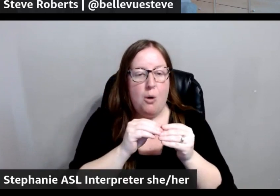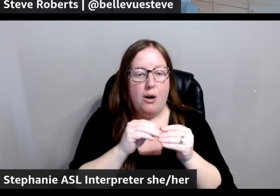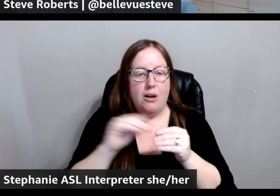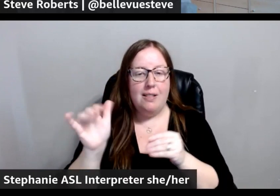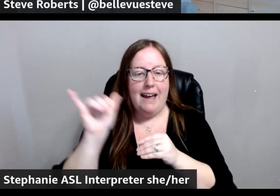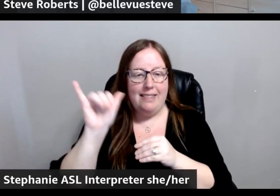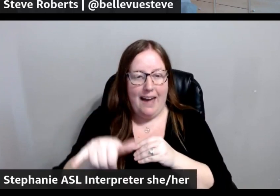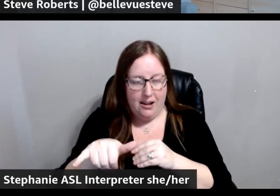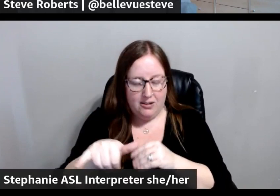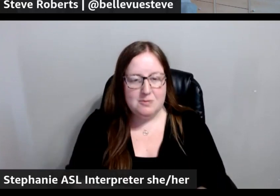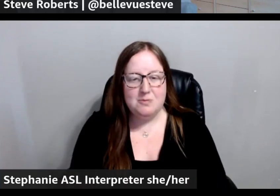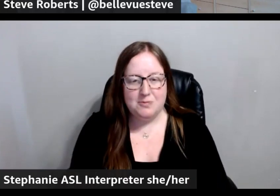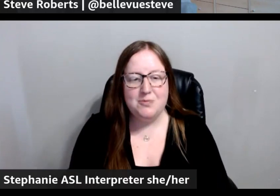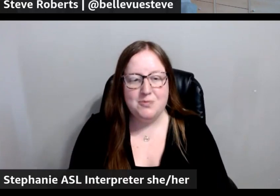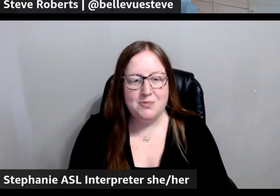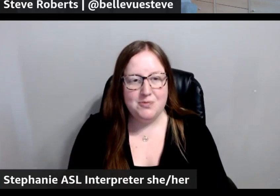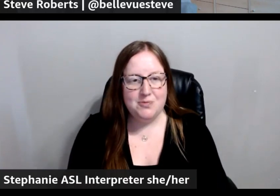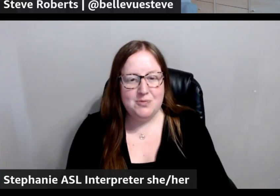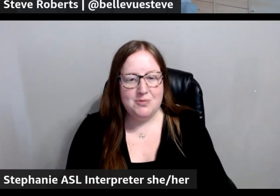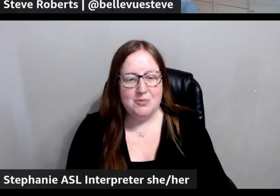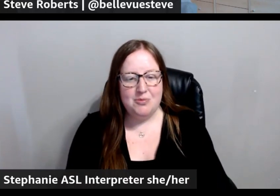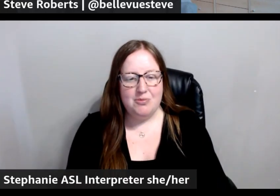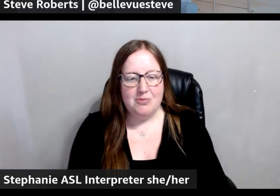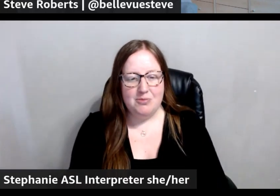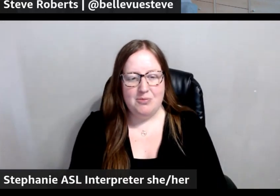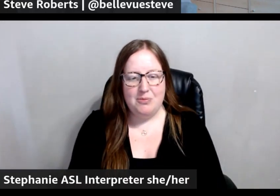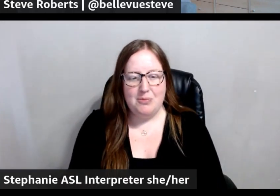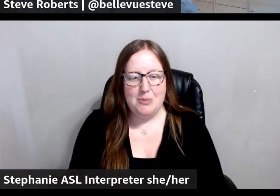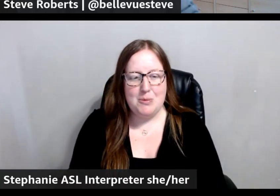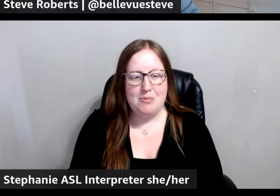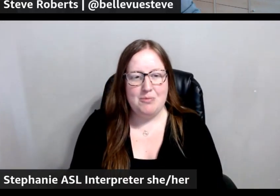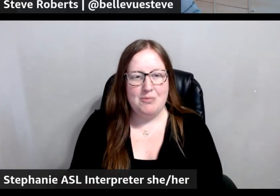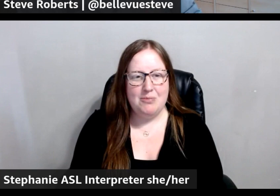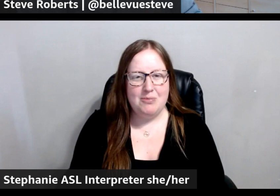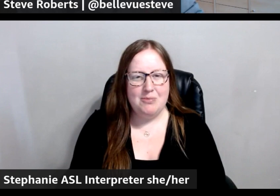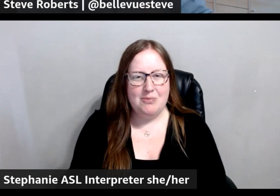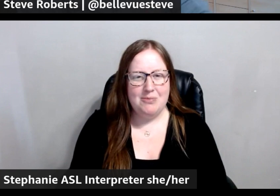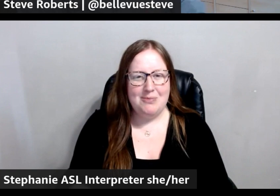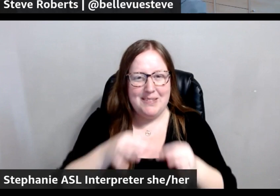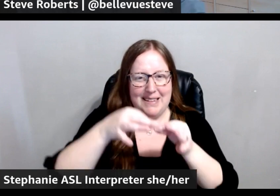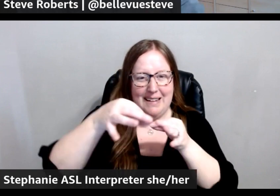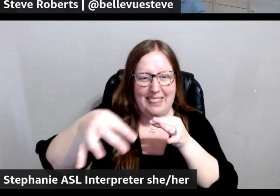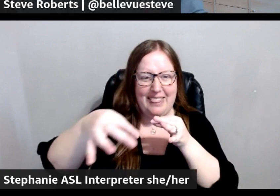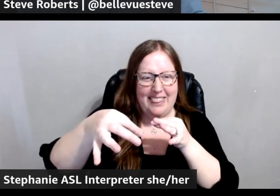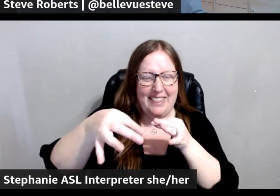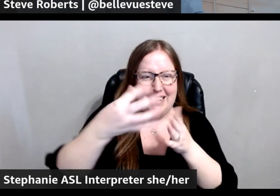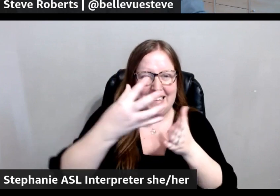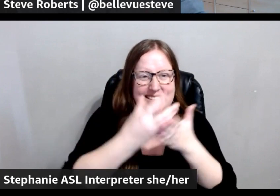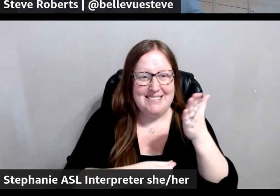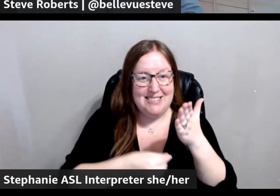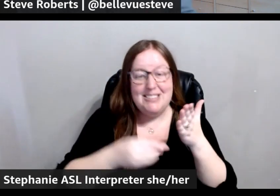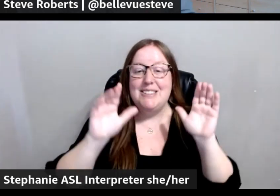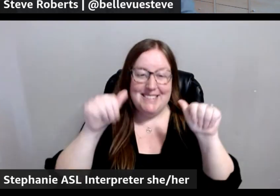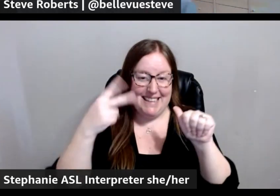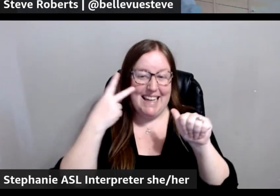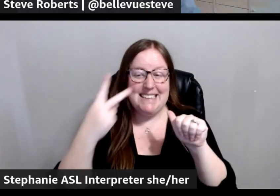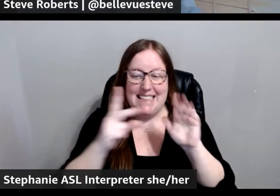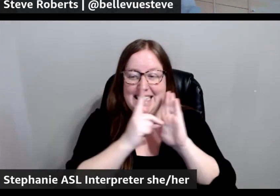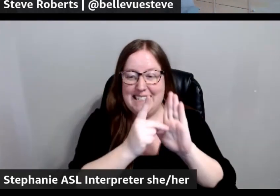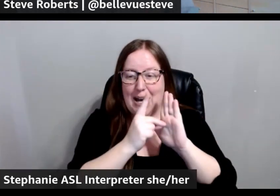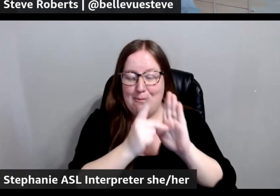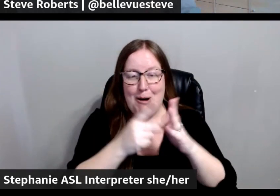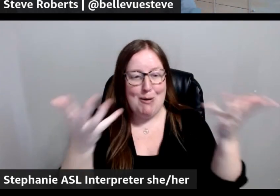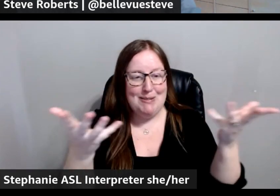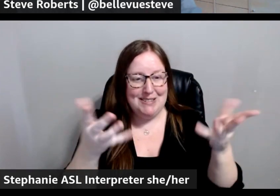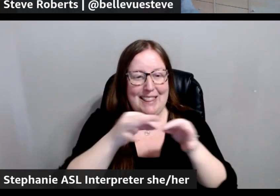latency demo thing we've had